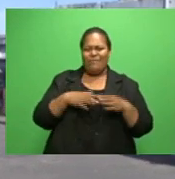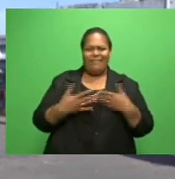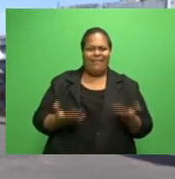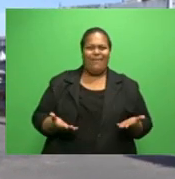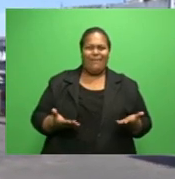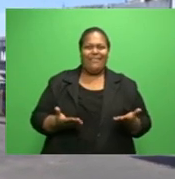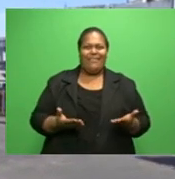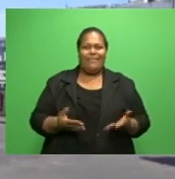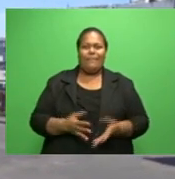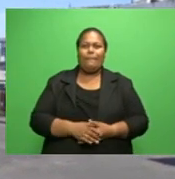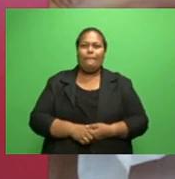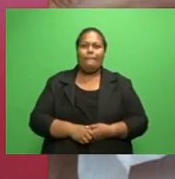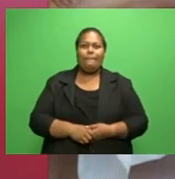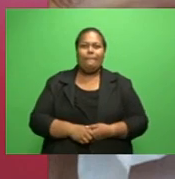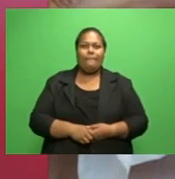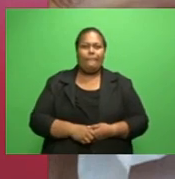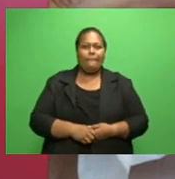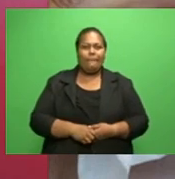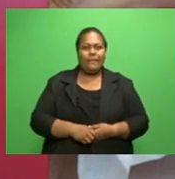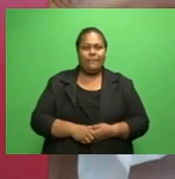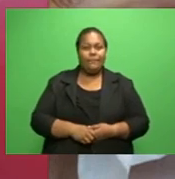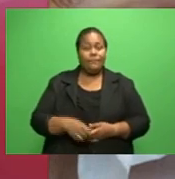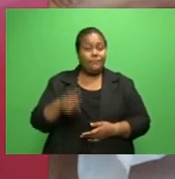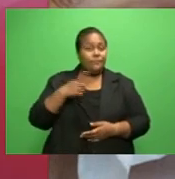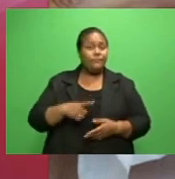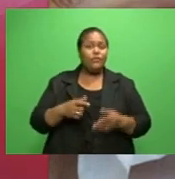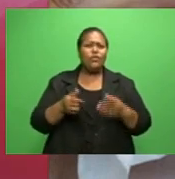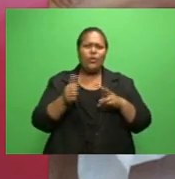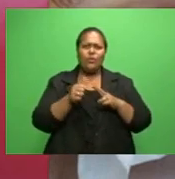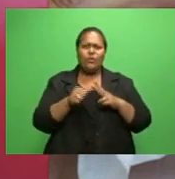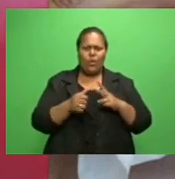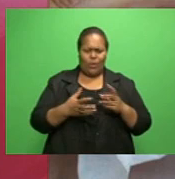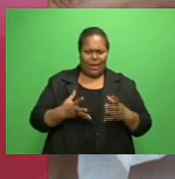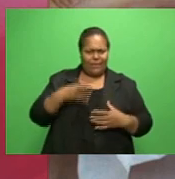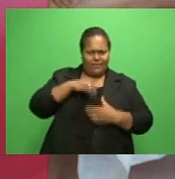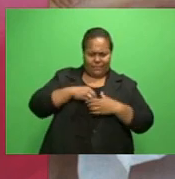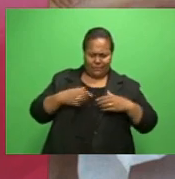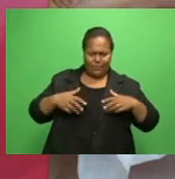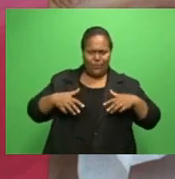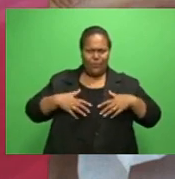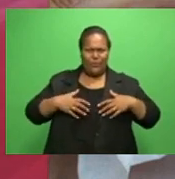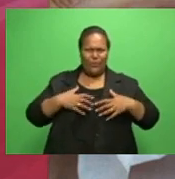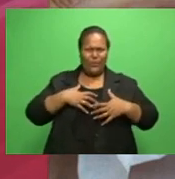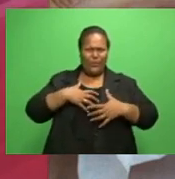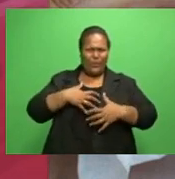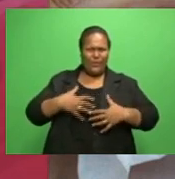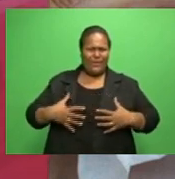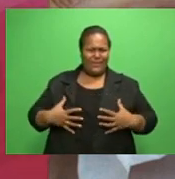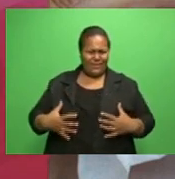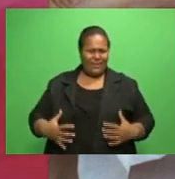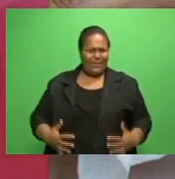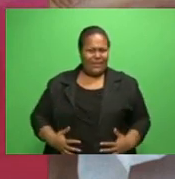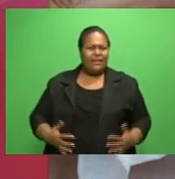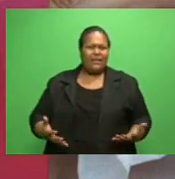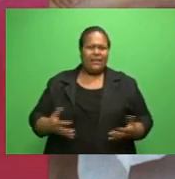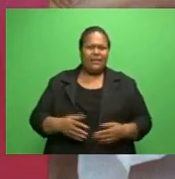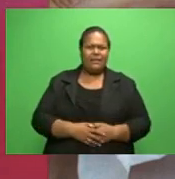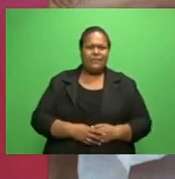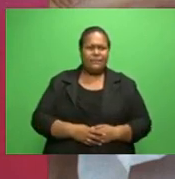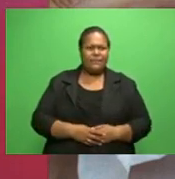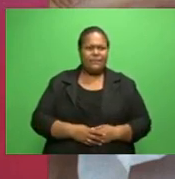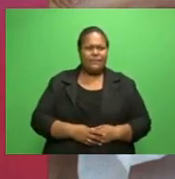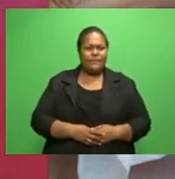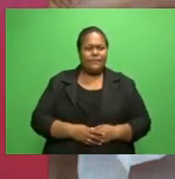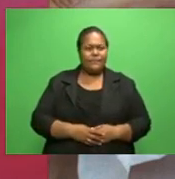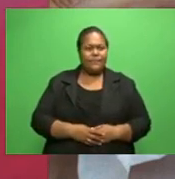applied to the whole spectrum of respiratory-acquired infectious diseases. If, you know, two people are wearing masks, one being